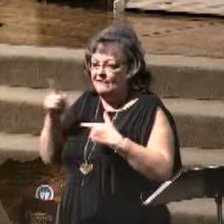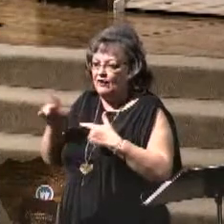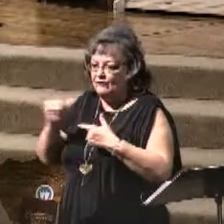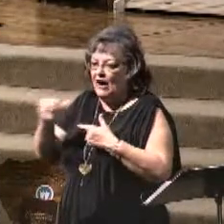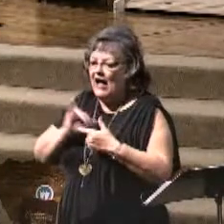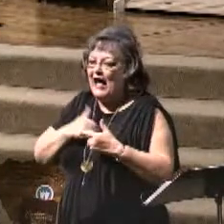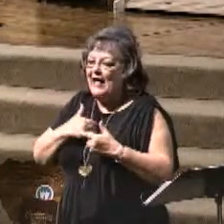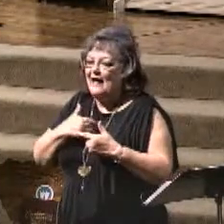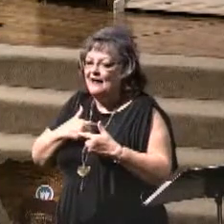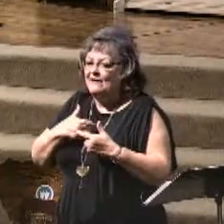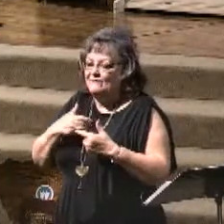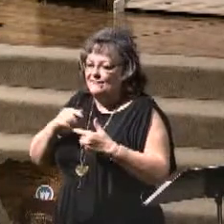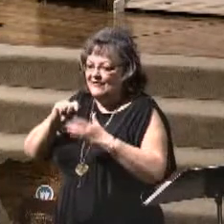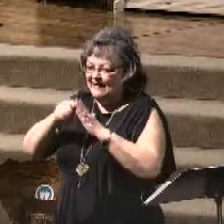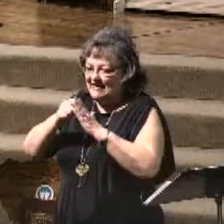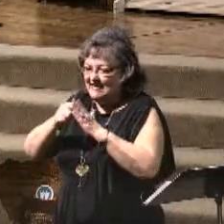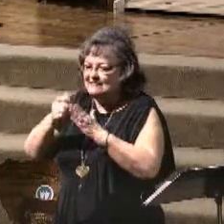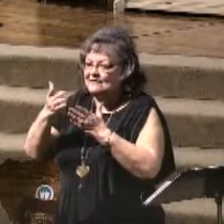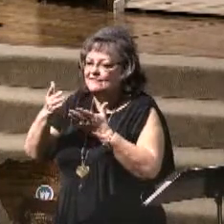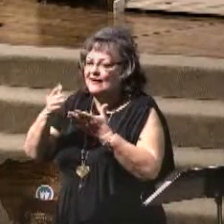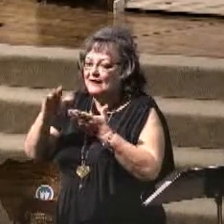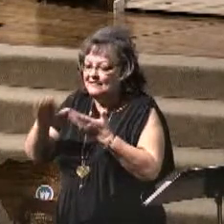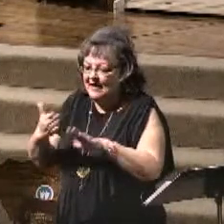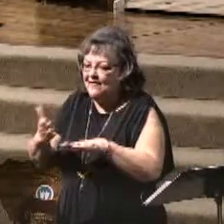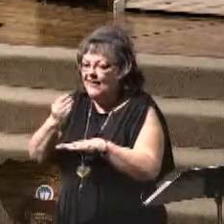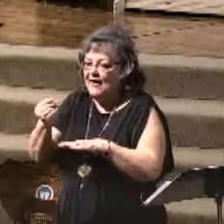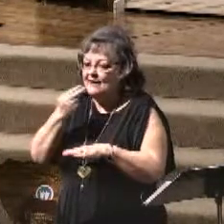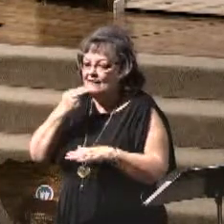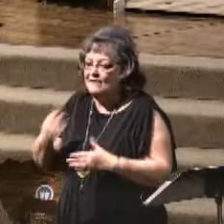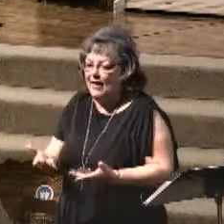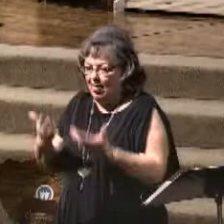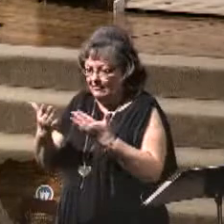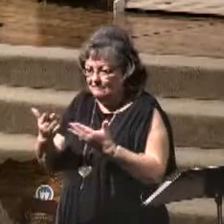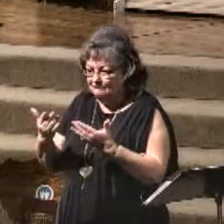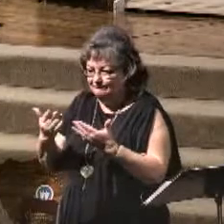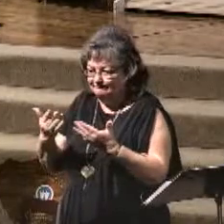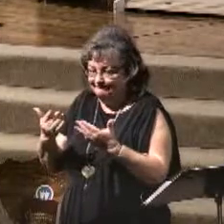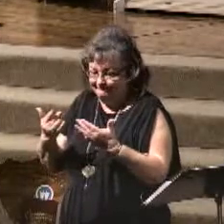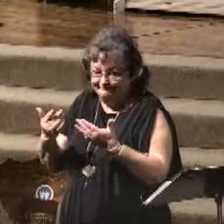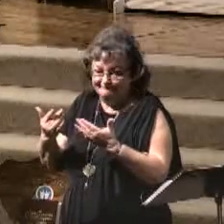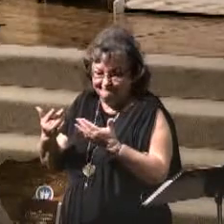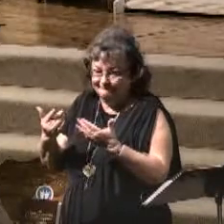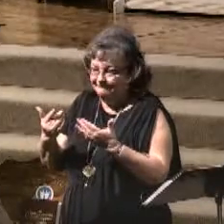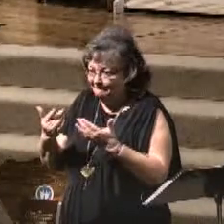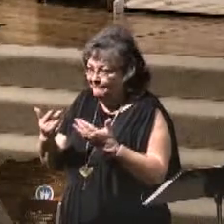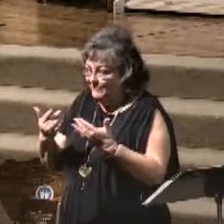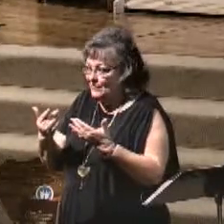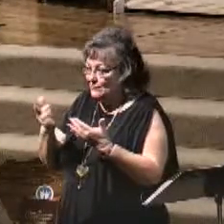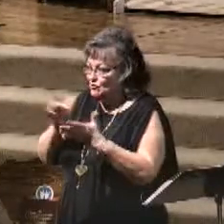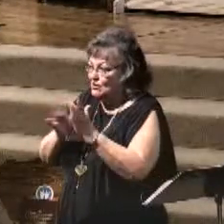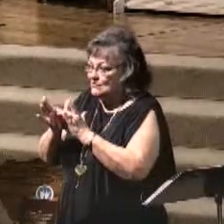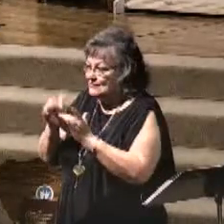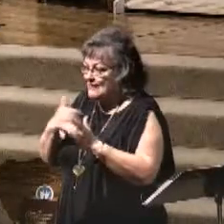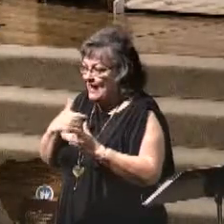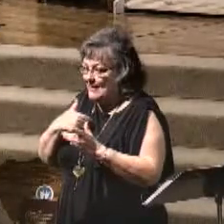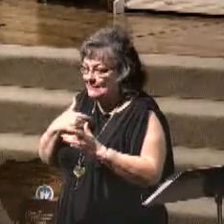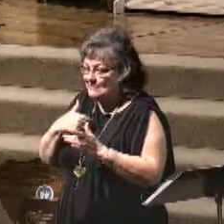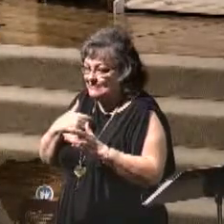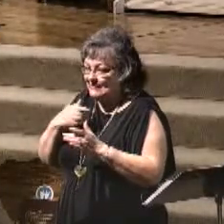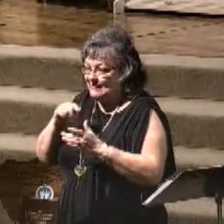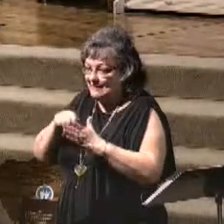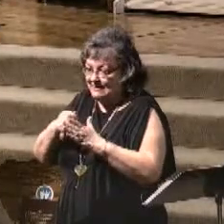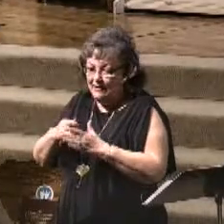keys of death and of hell. He had to be given the key to the bottomless pit.